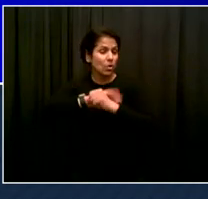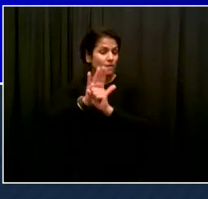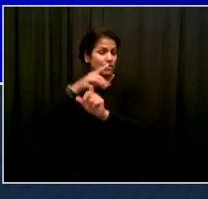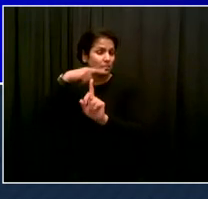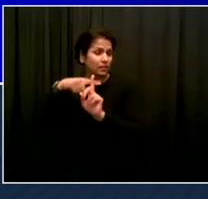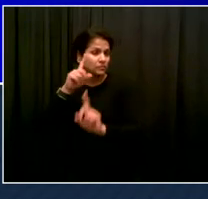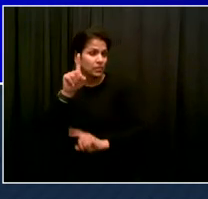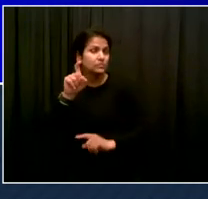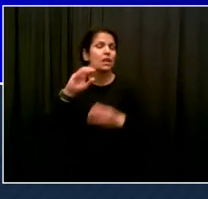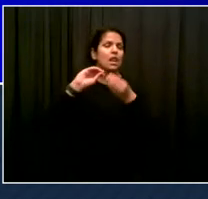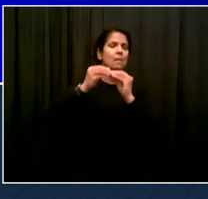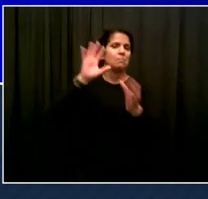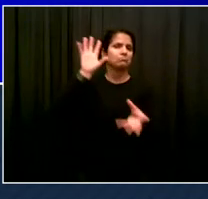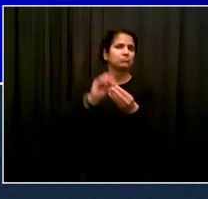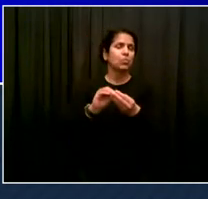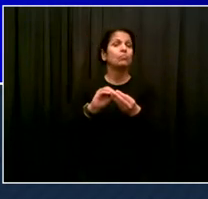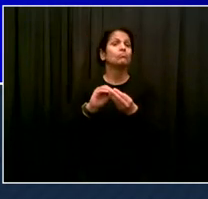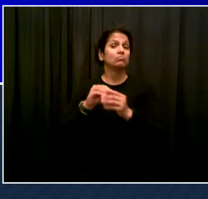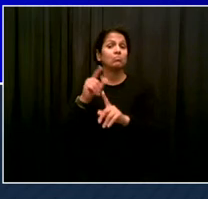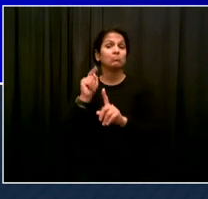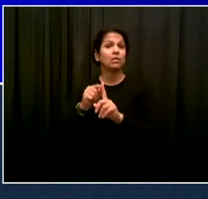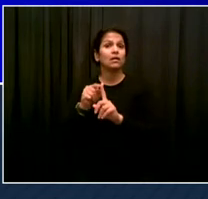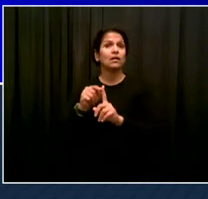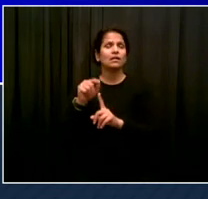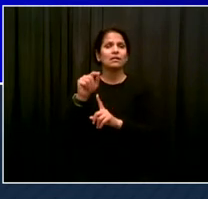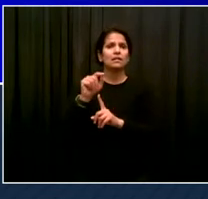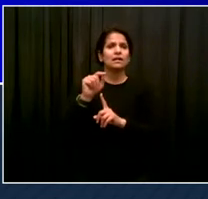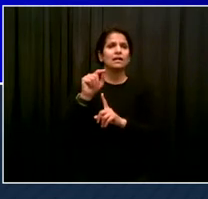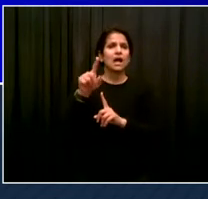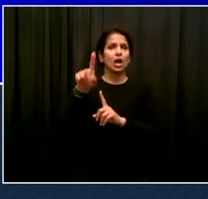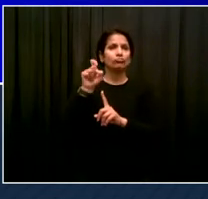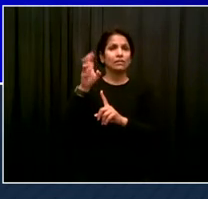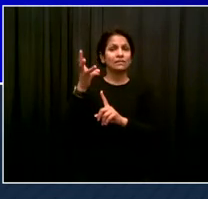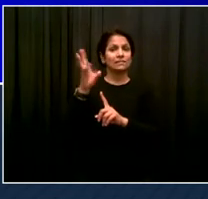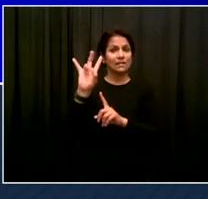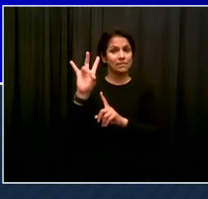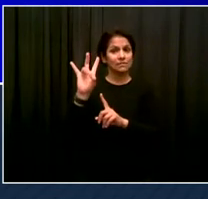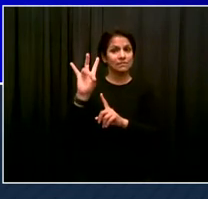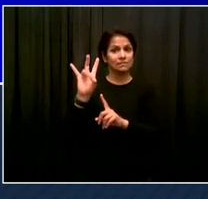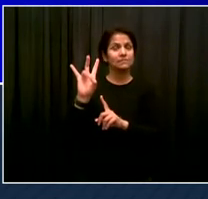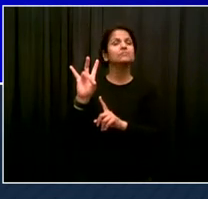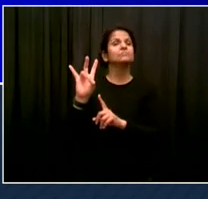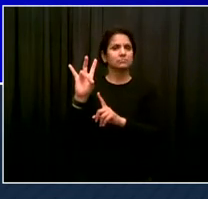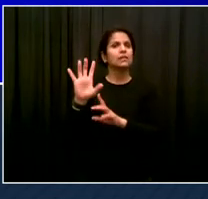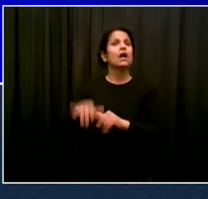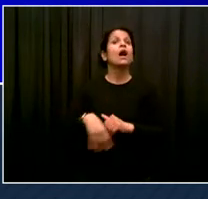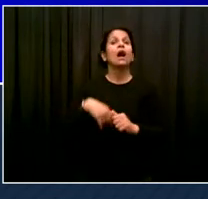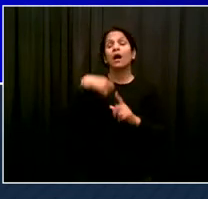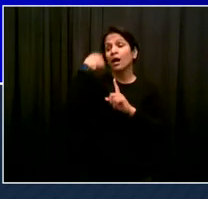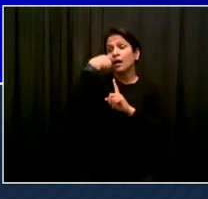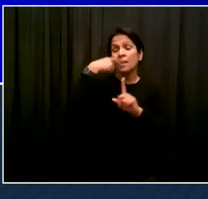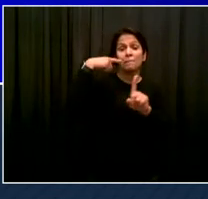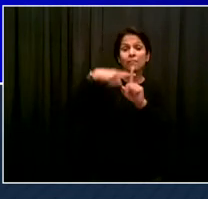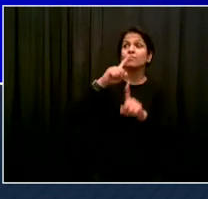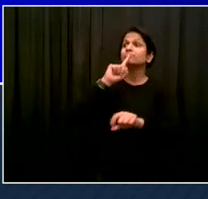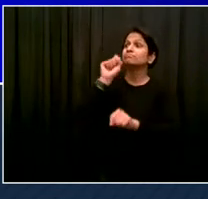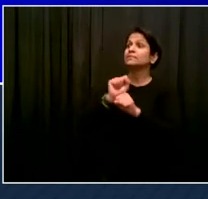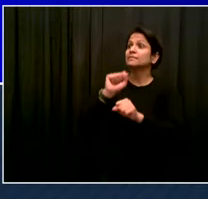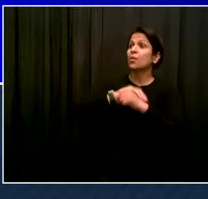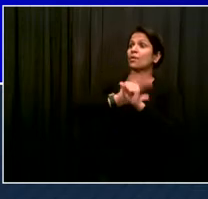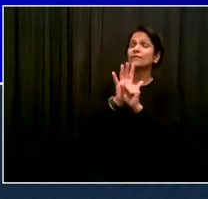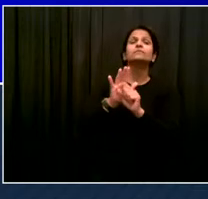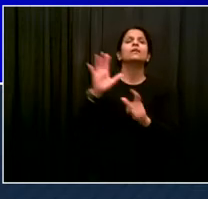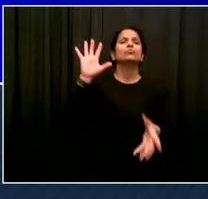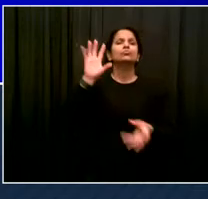167 patients. Confirmed positivity down to 44.57 percent. And hospitalization rate,